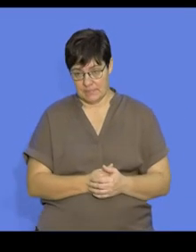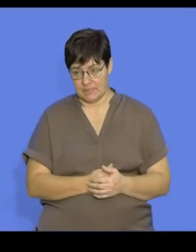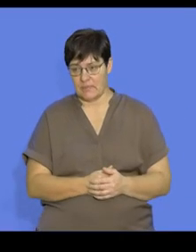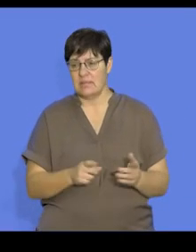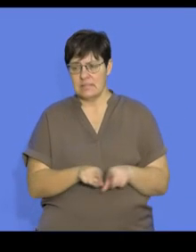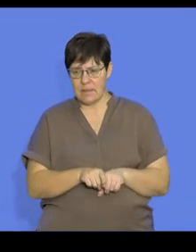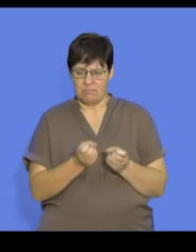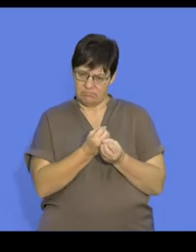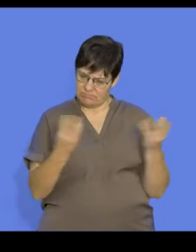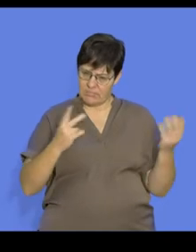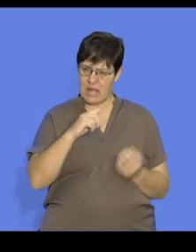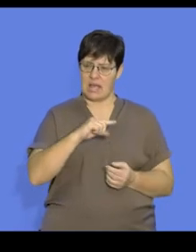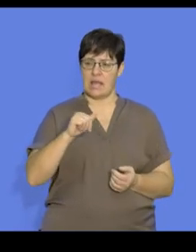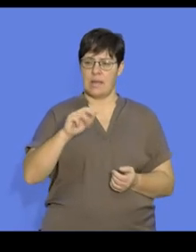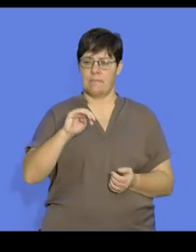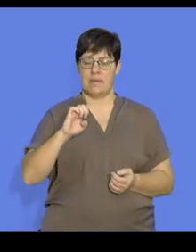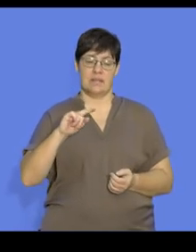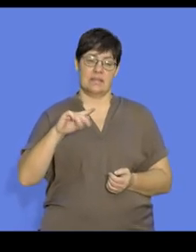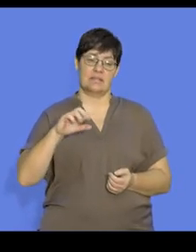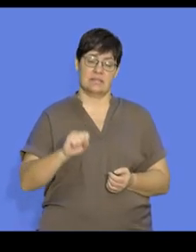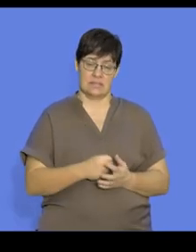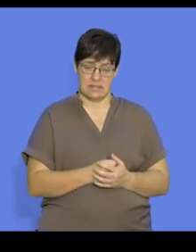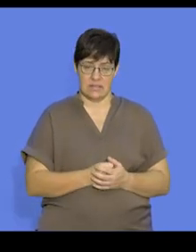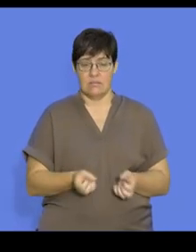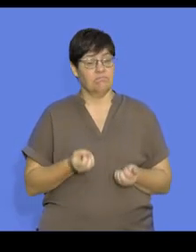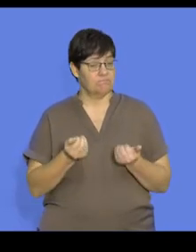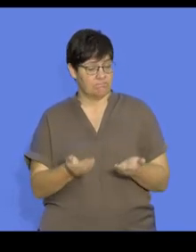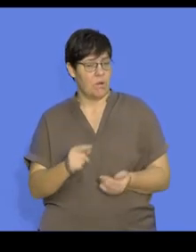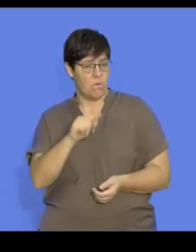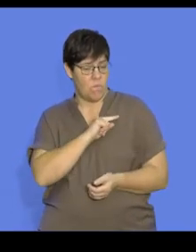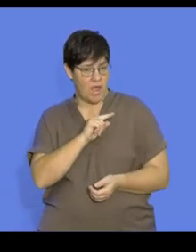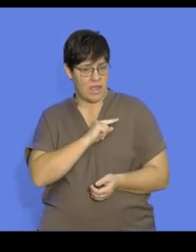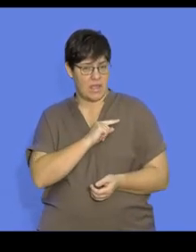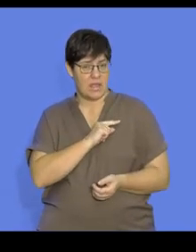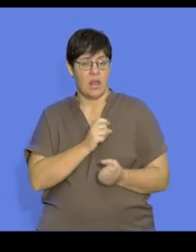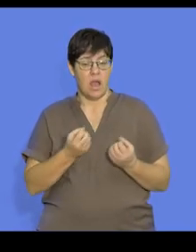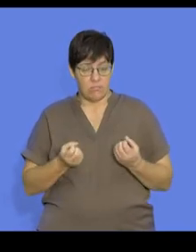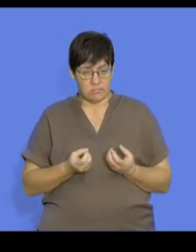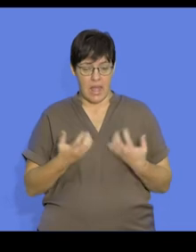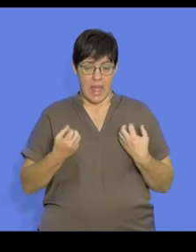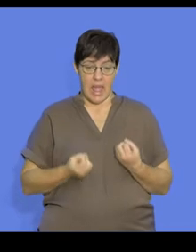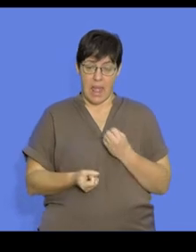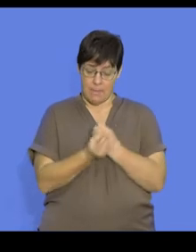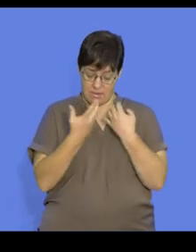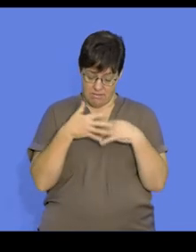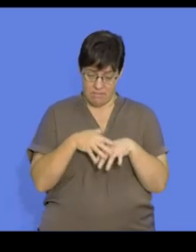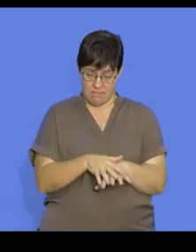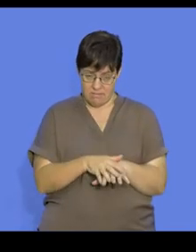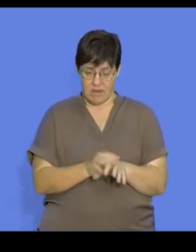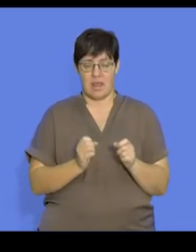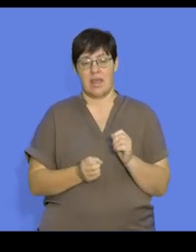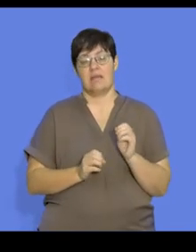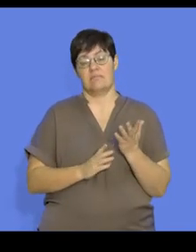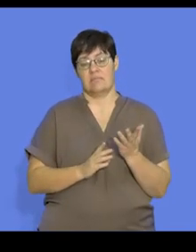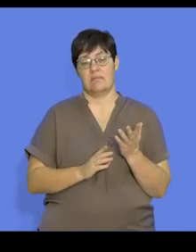large number of gametes that are produced and this is produced so that it increases the chance of fertilisation occurring. Because